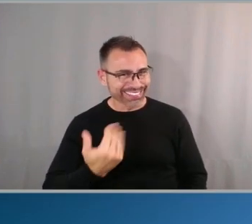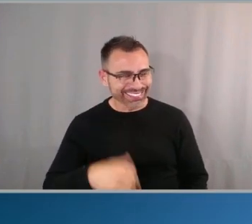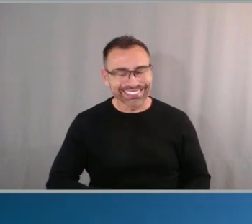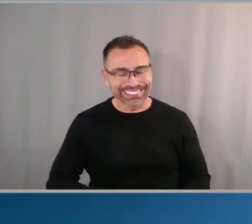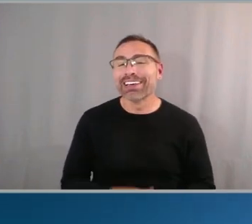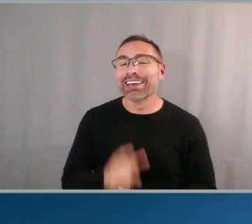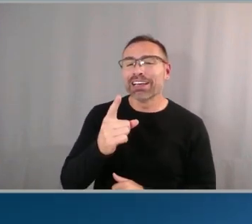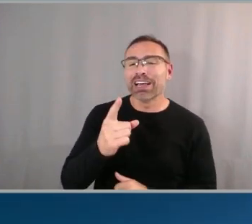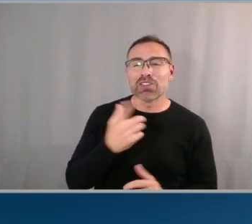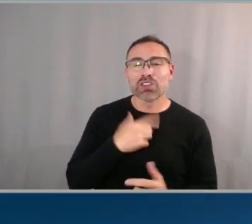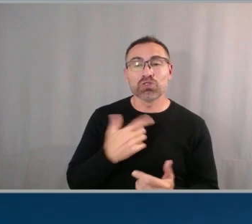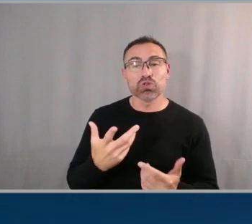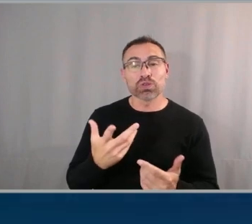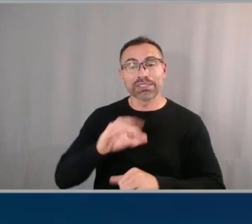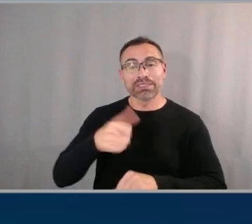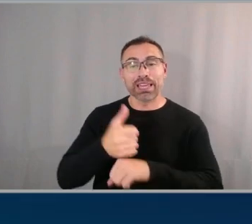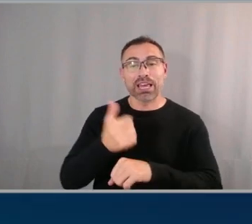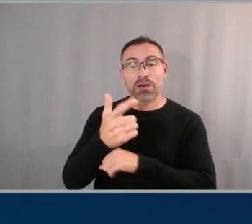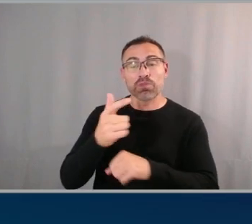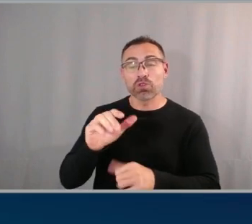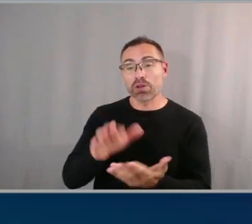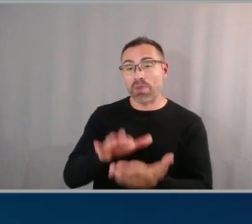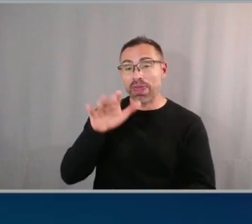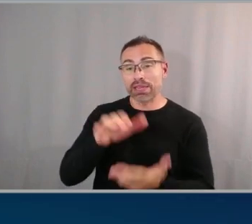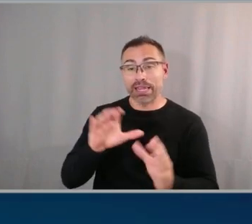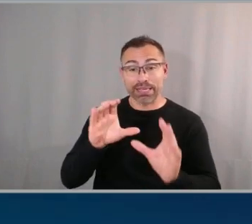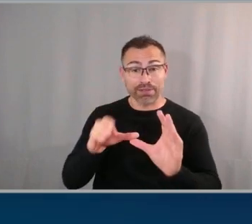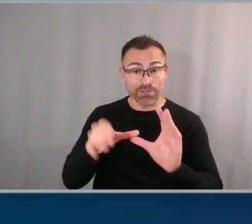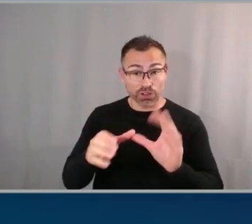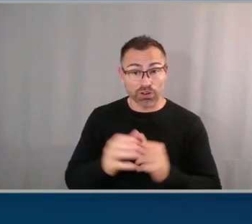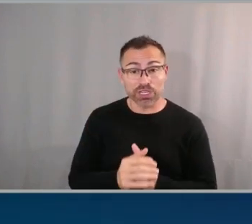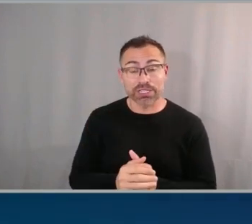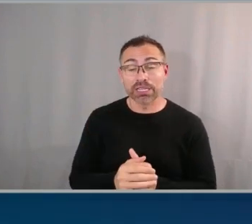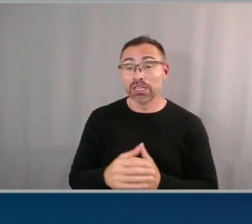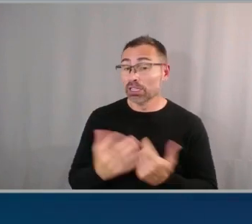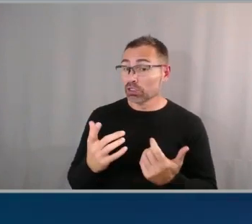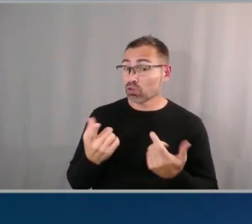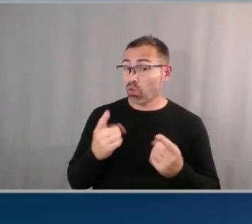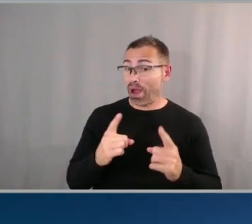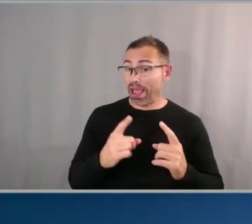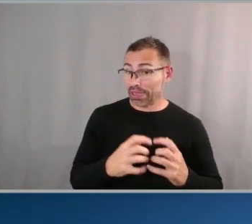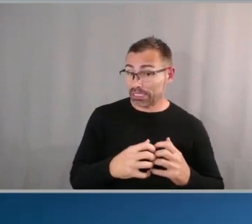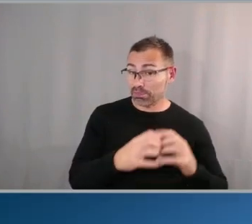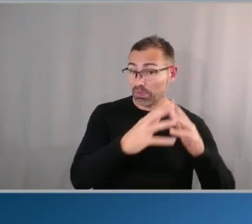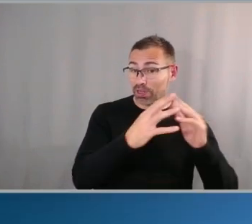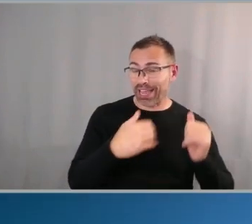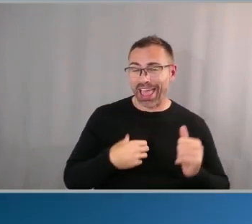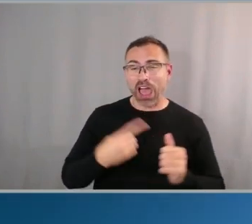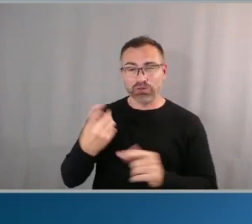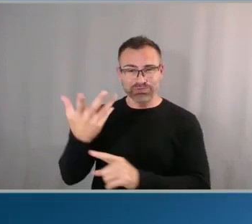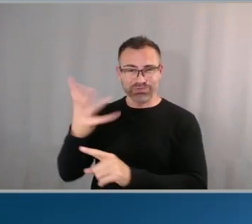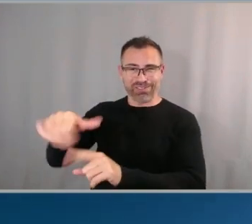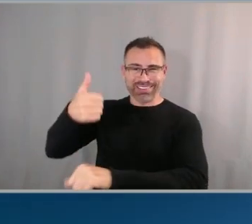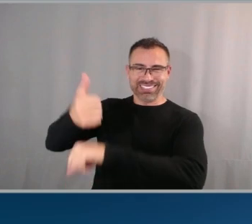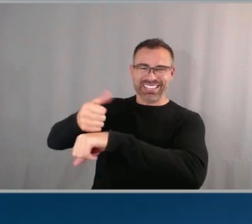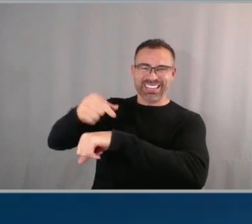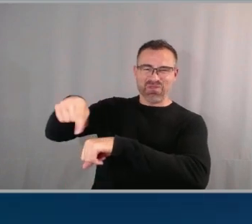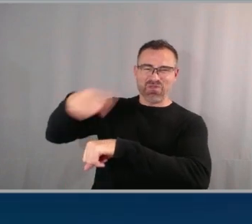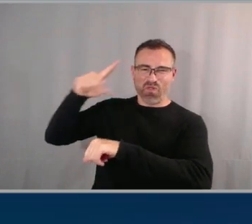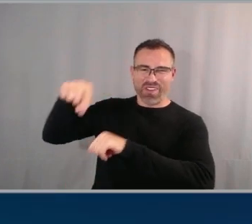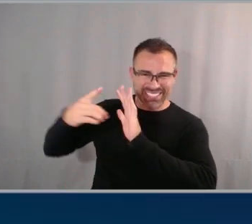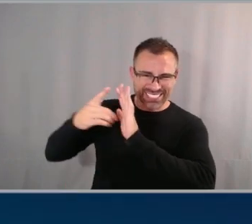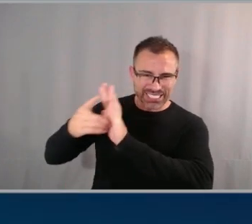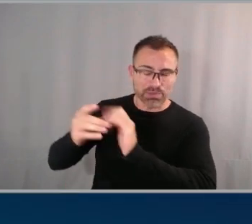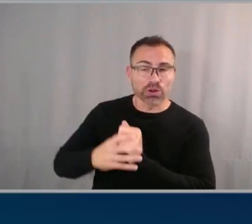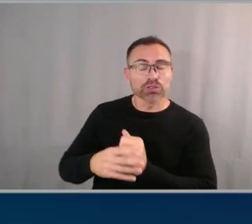configuration so while it's it's building I have one built out here um just for the purposes of demo once it's built out this